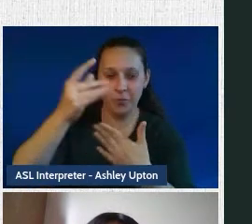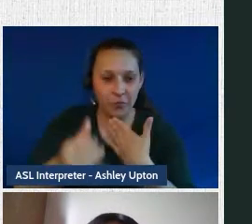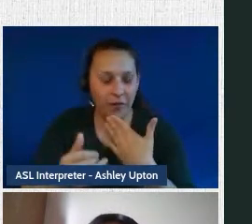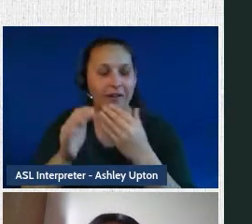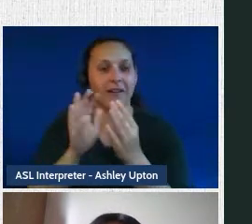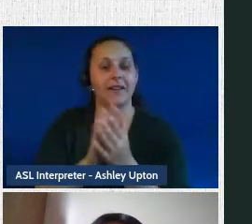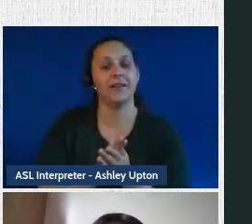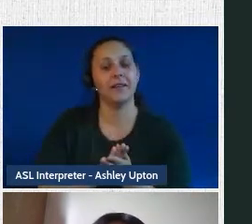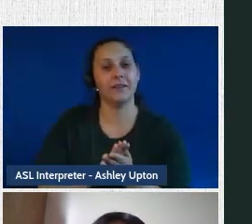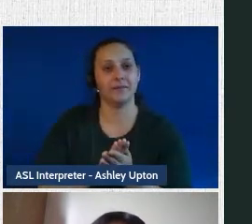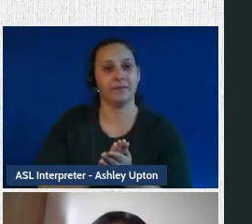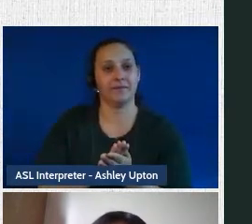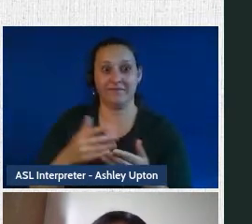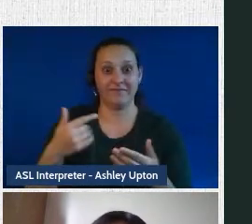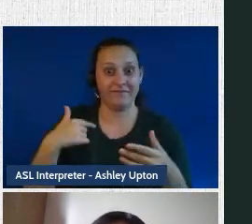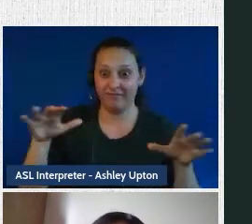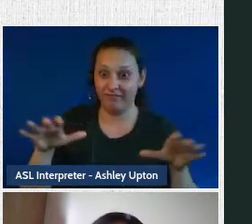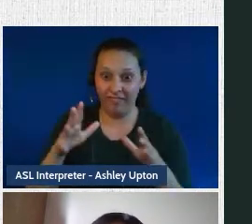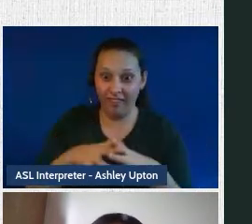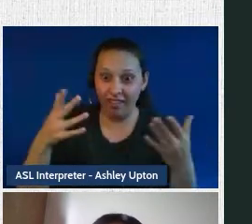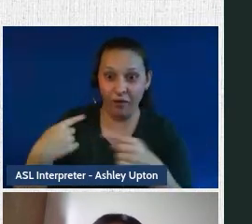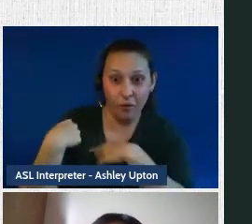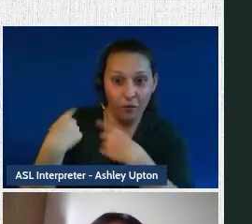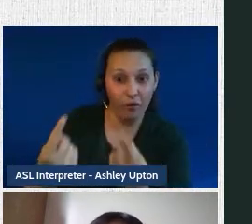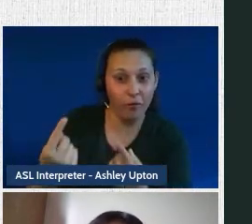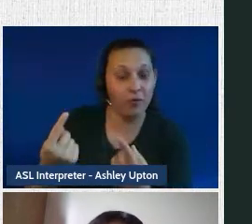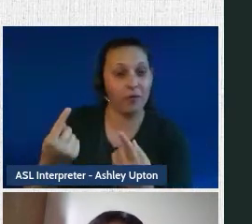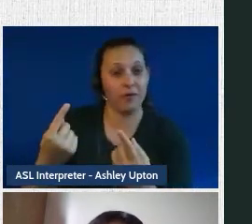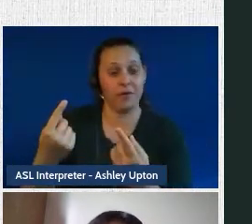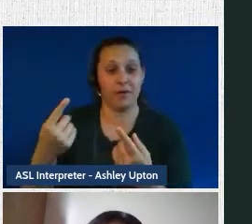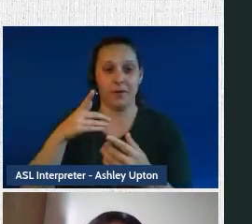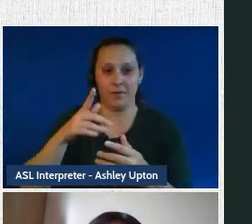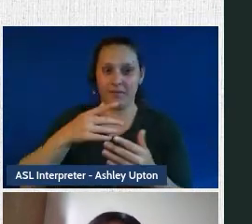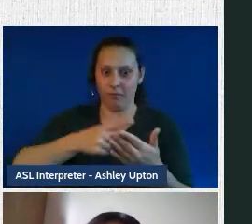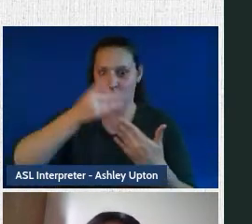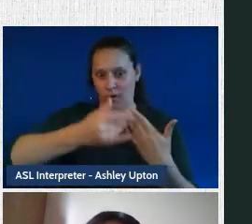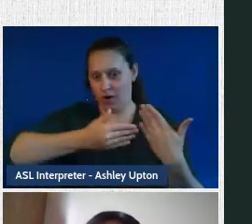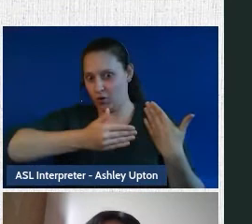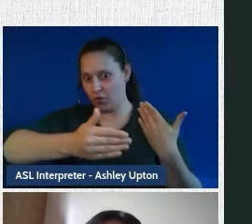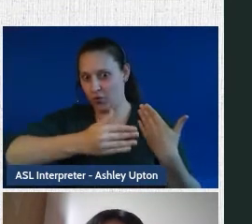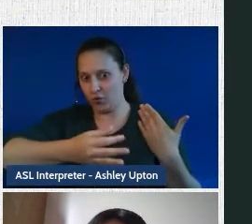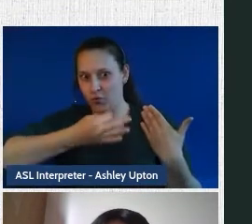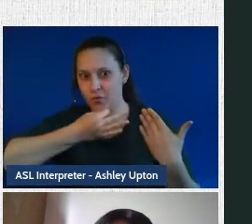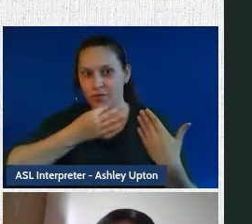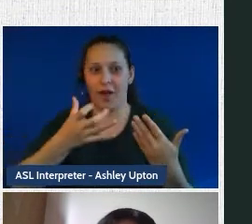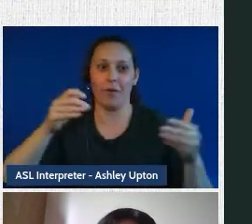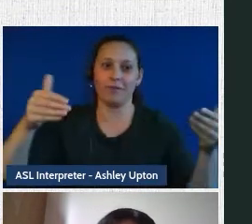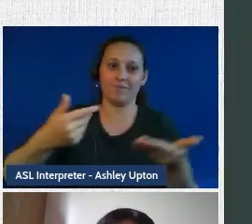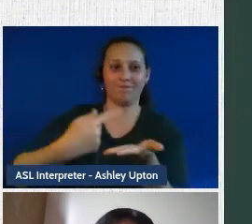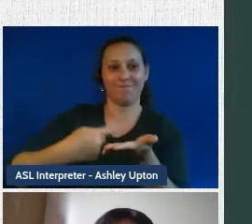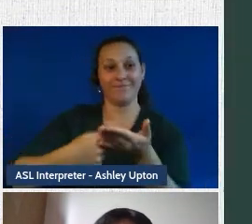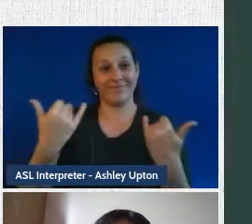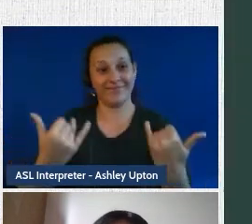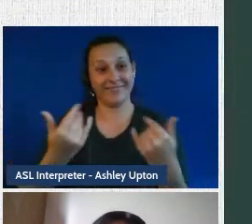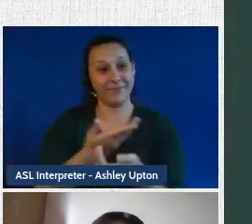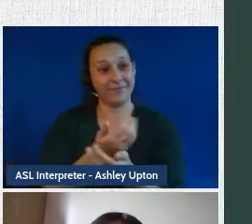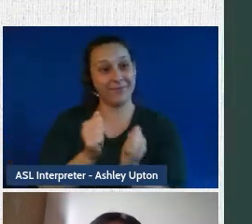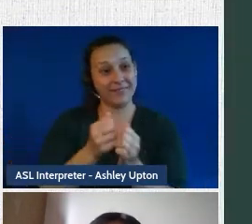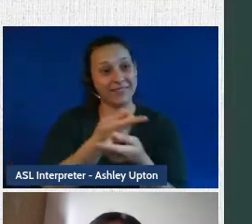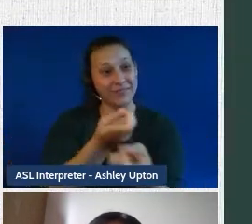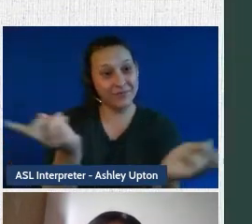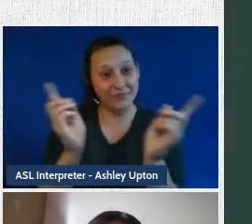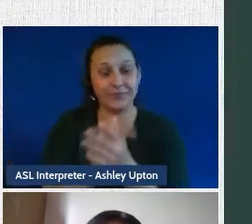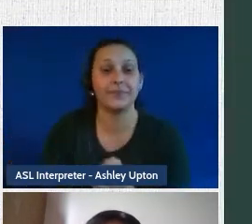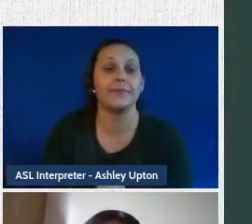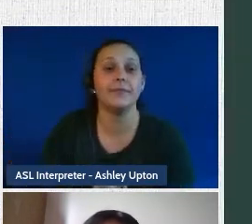And we've done a lot so far, but we have a lot of projects upcoming as well, and I'd love to introduce them to you today. So